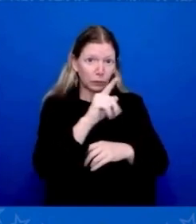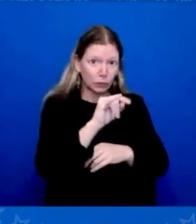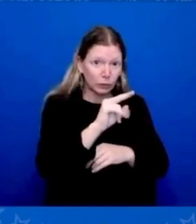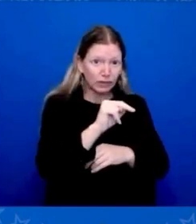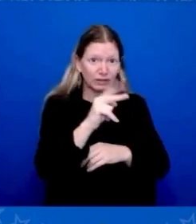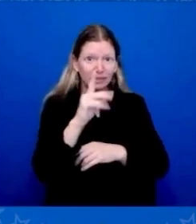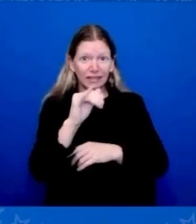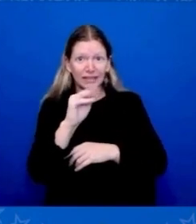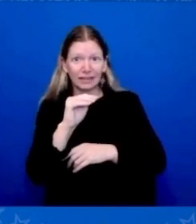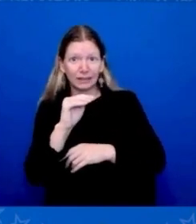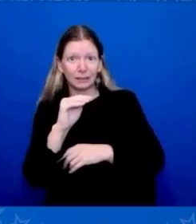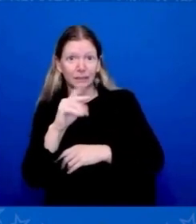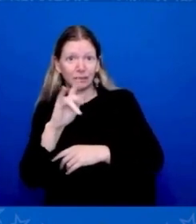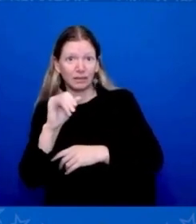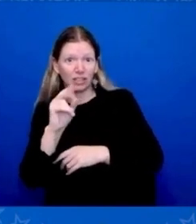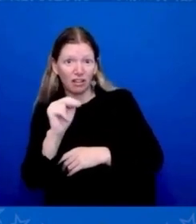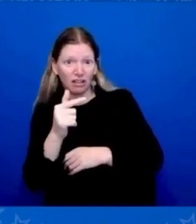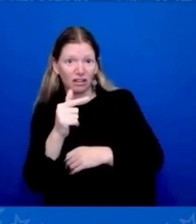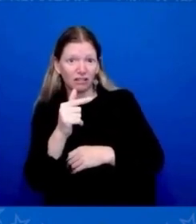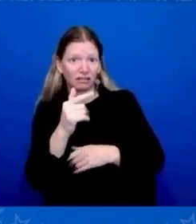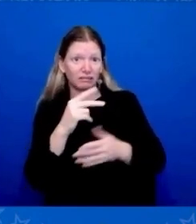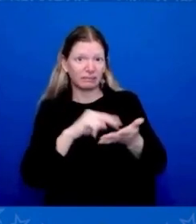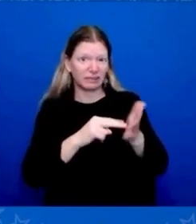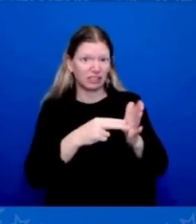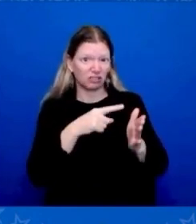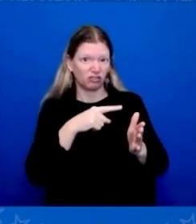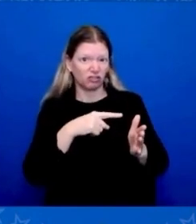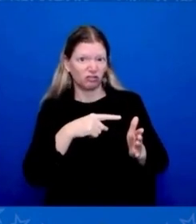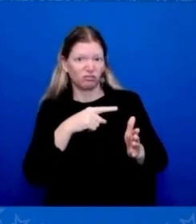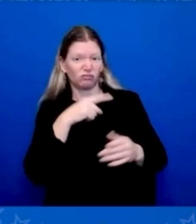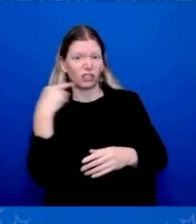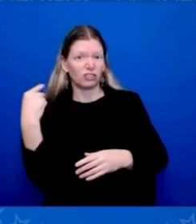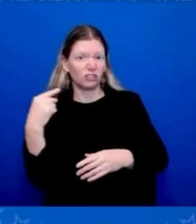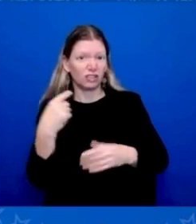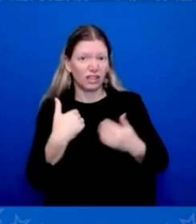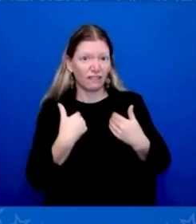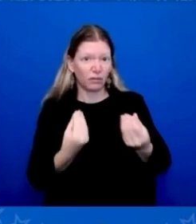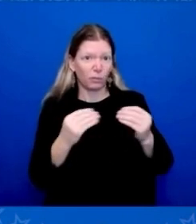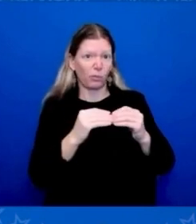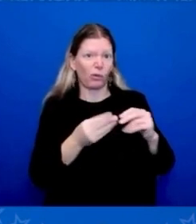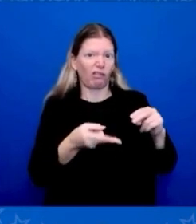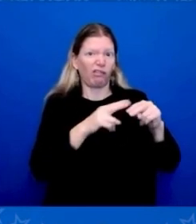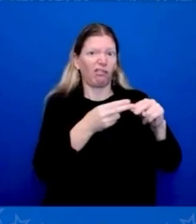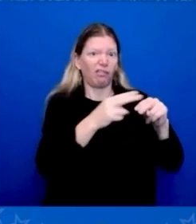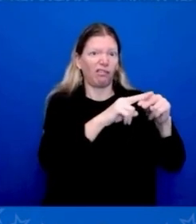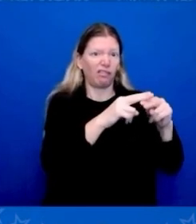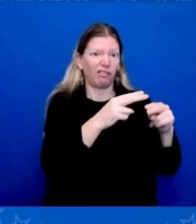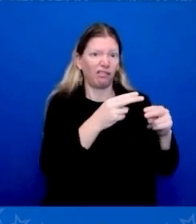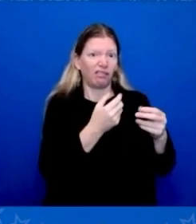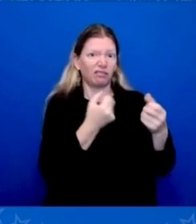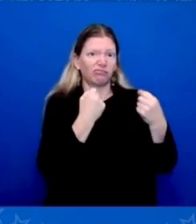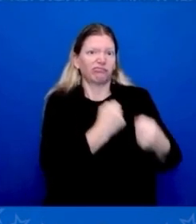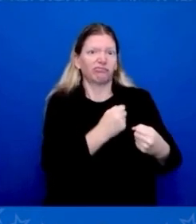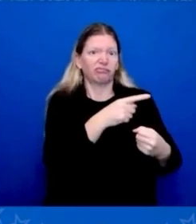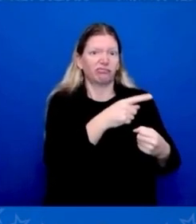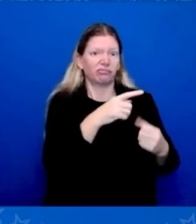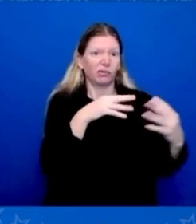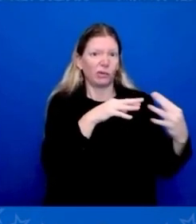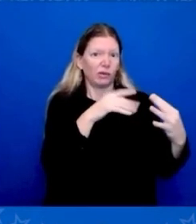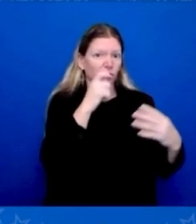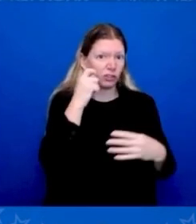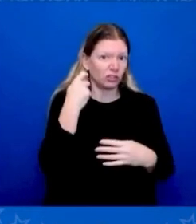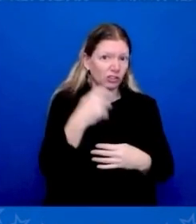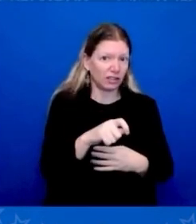Look, I think China has a difficult economic problem right now for a whole range of reasons that relate to